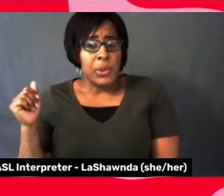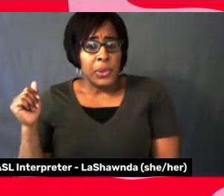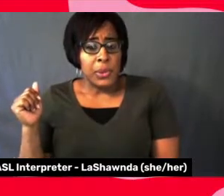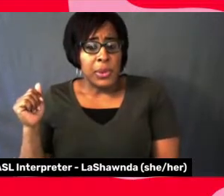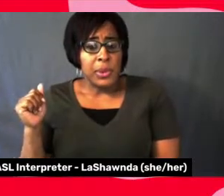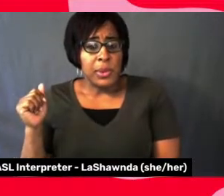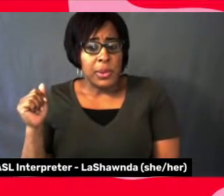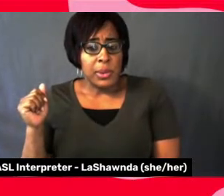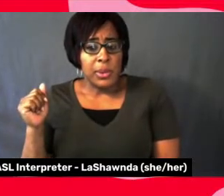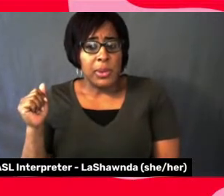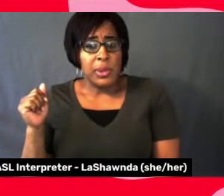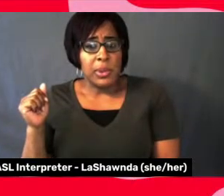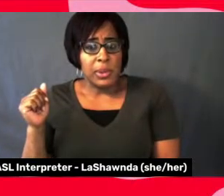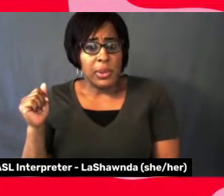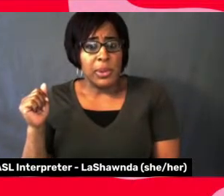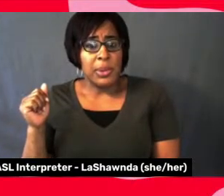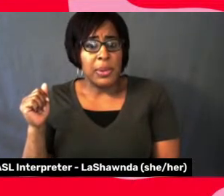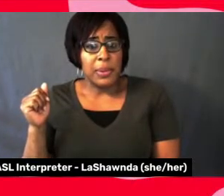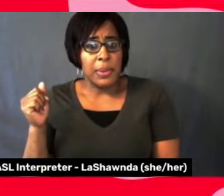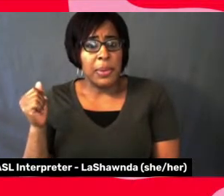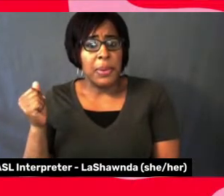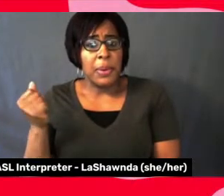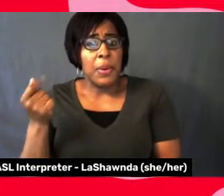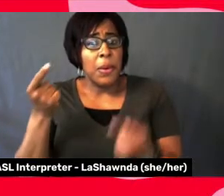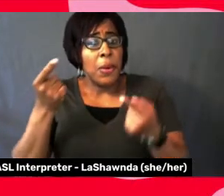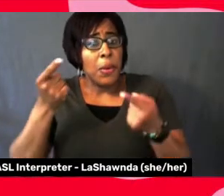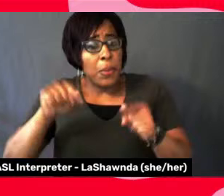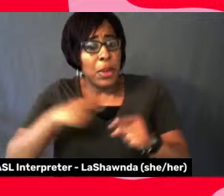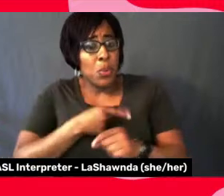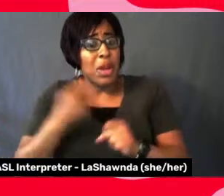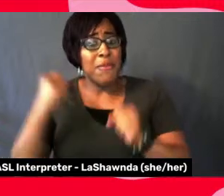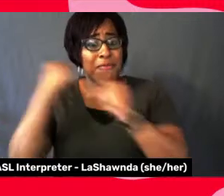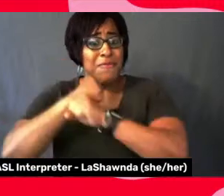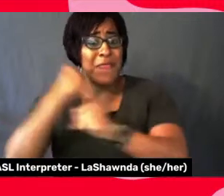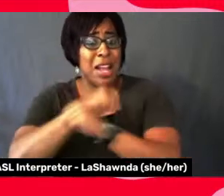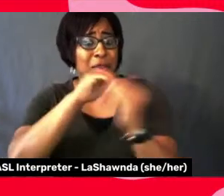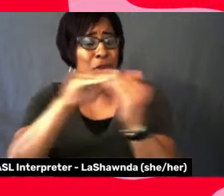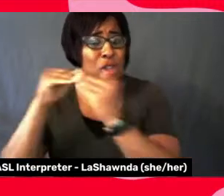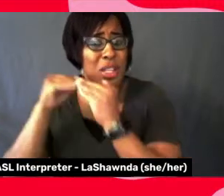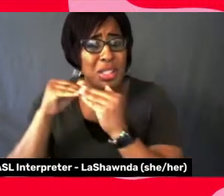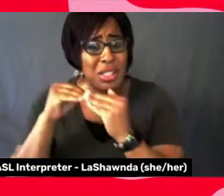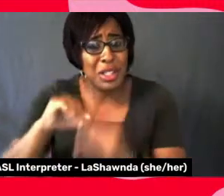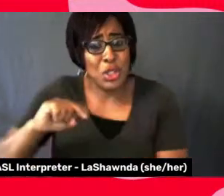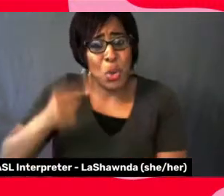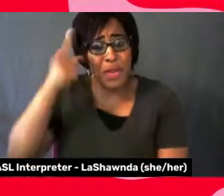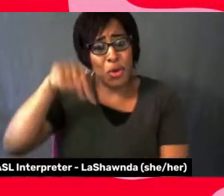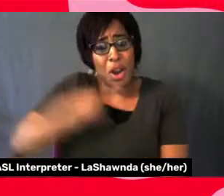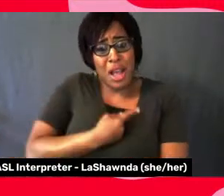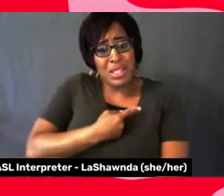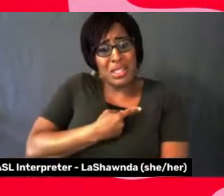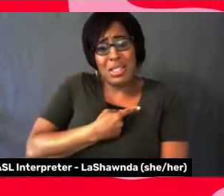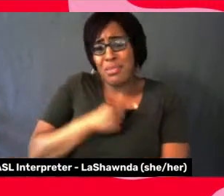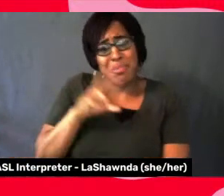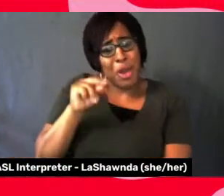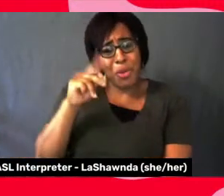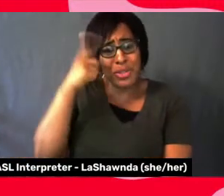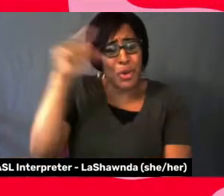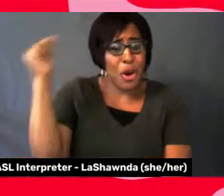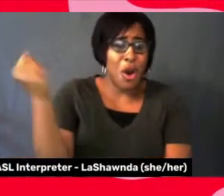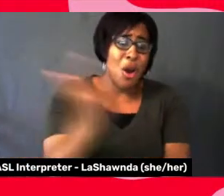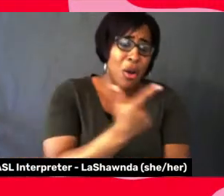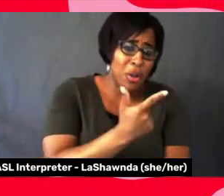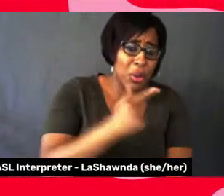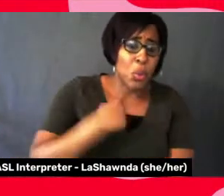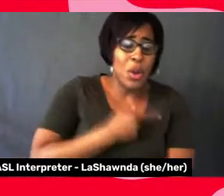making, you know, we are fighting for justice. We're not doing it just for ourselves. We're doing it for everybody, right? We make the,